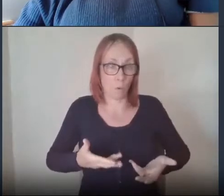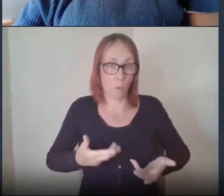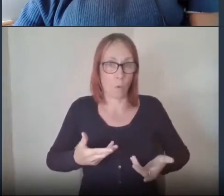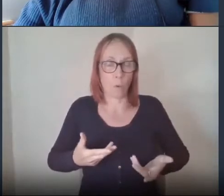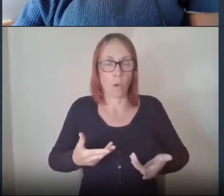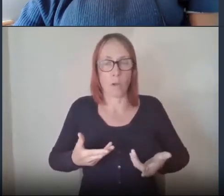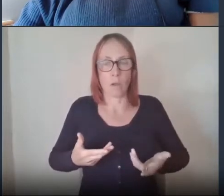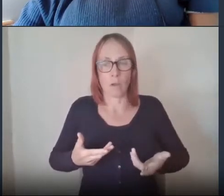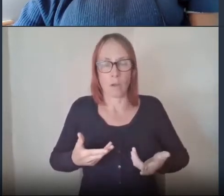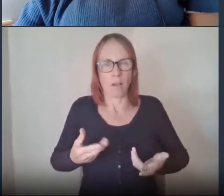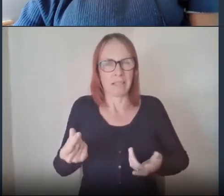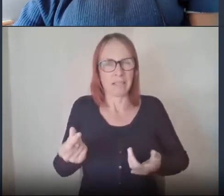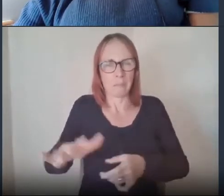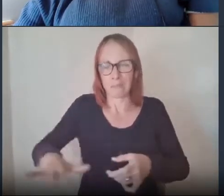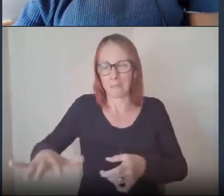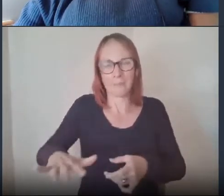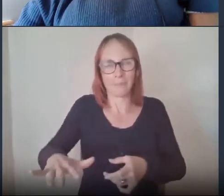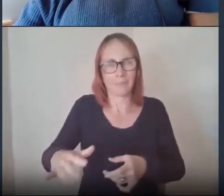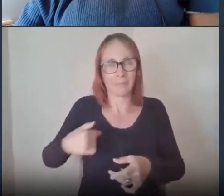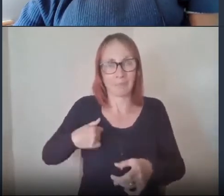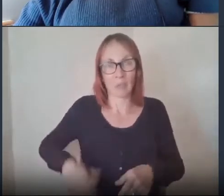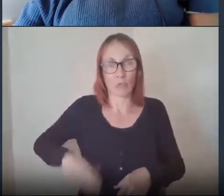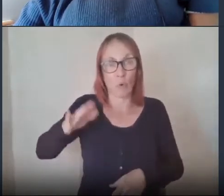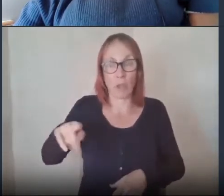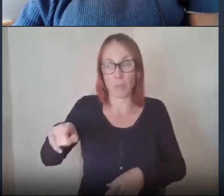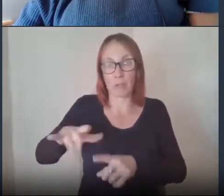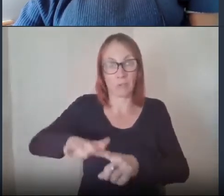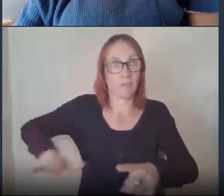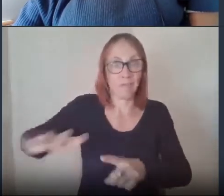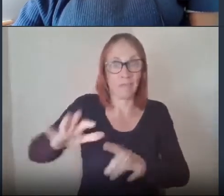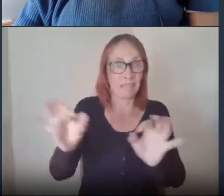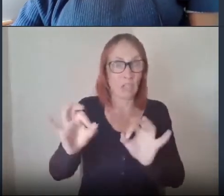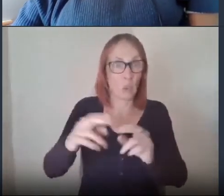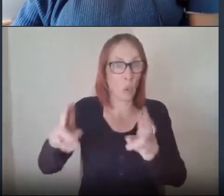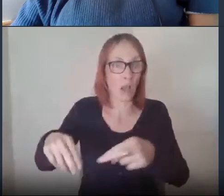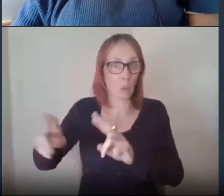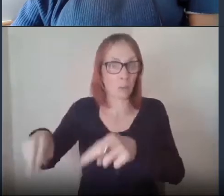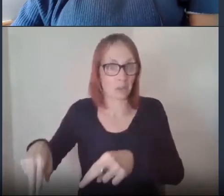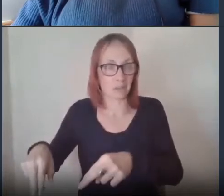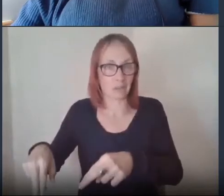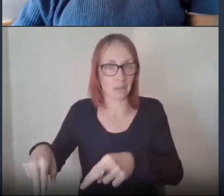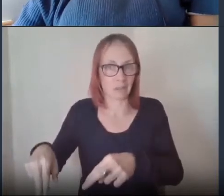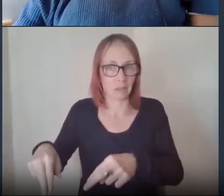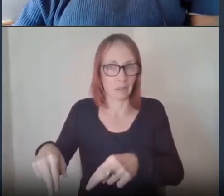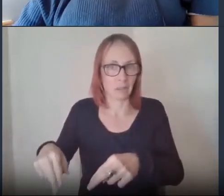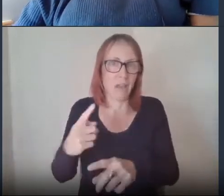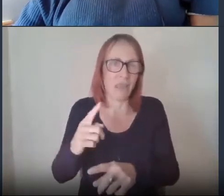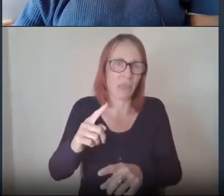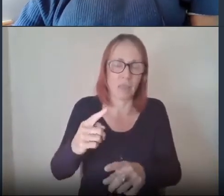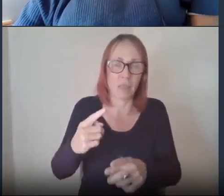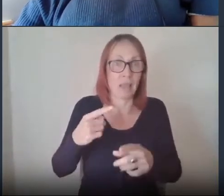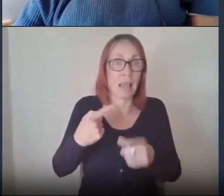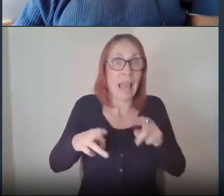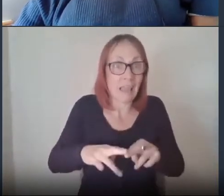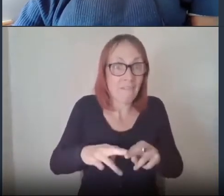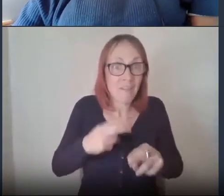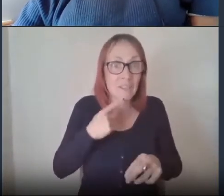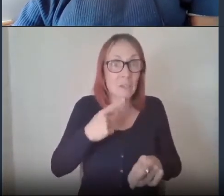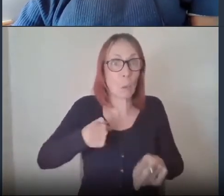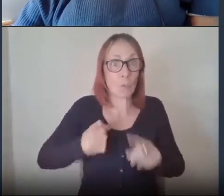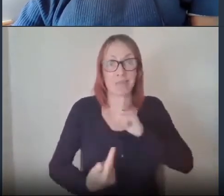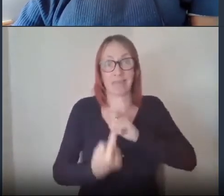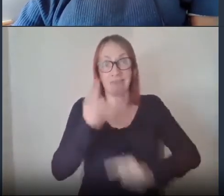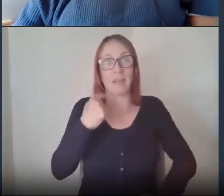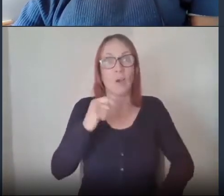uh and if you'd said to me back then yeah that there's going to be houses over there thousands of houses uh and people are going to